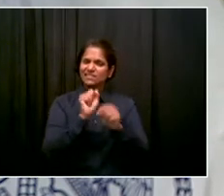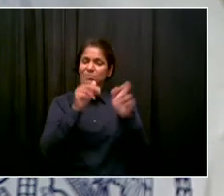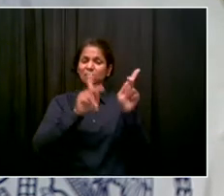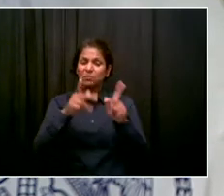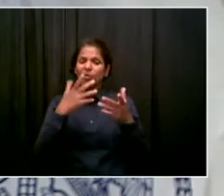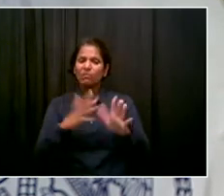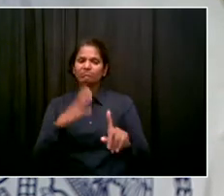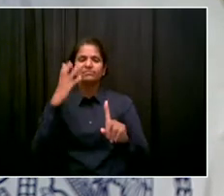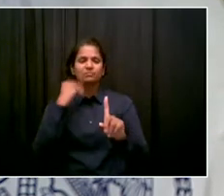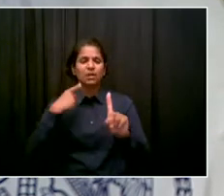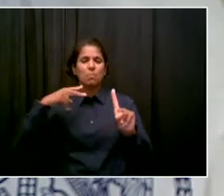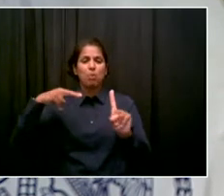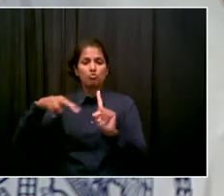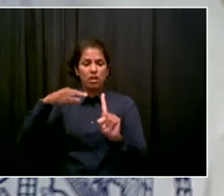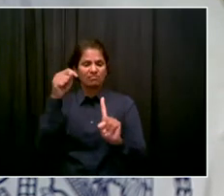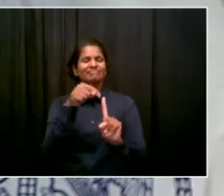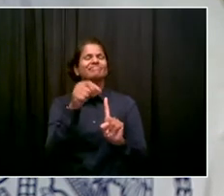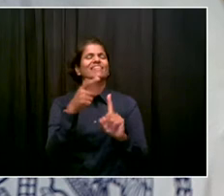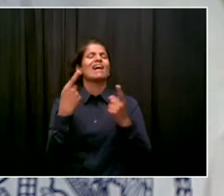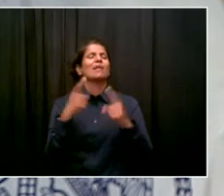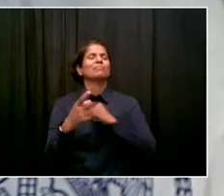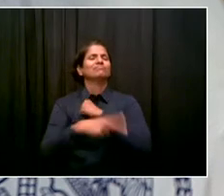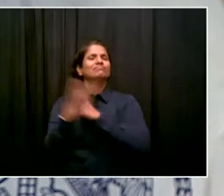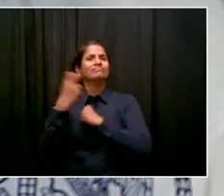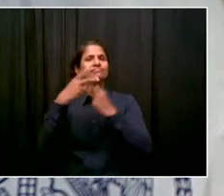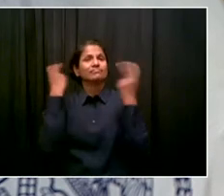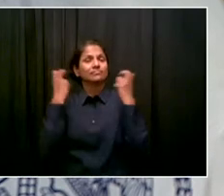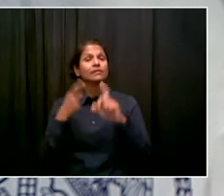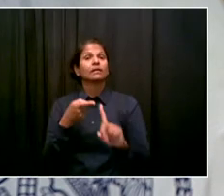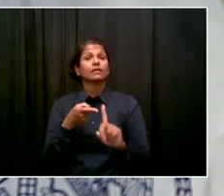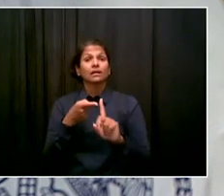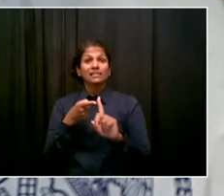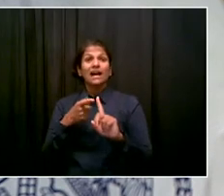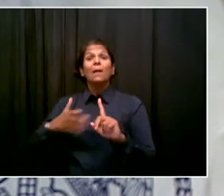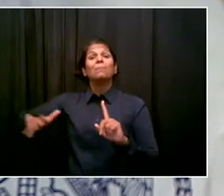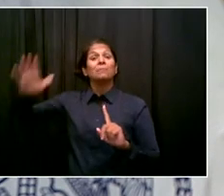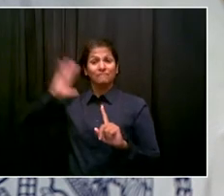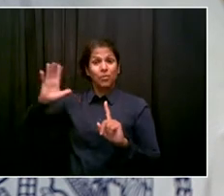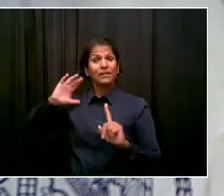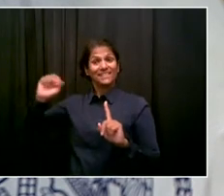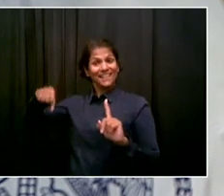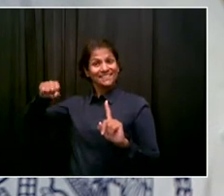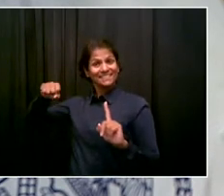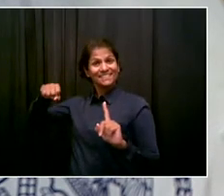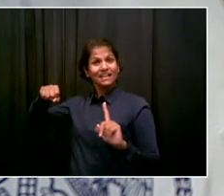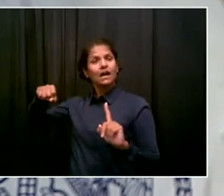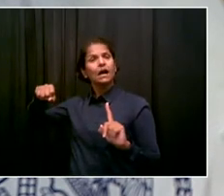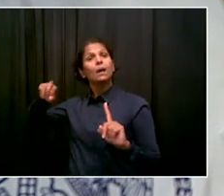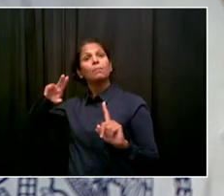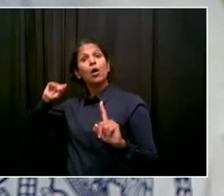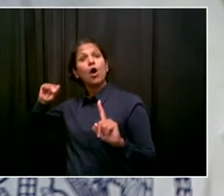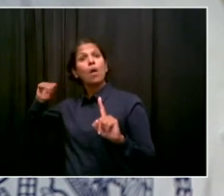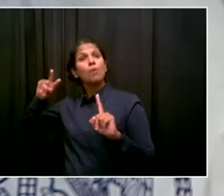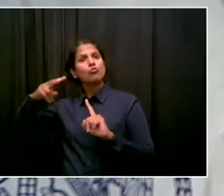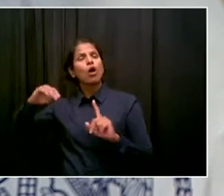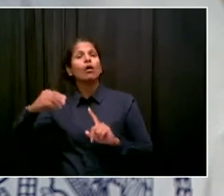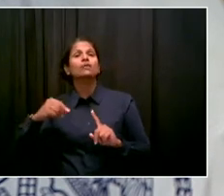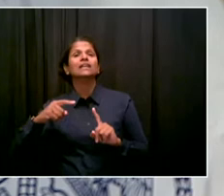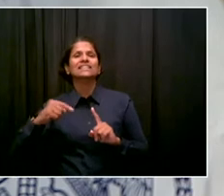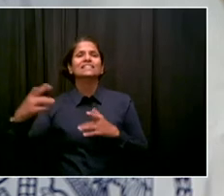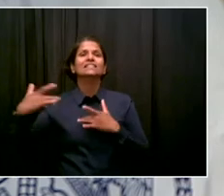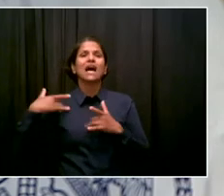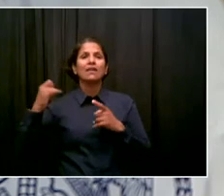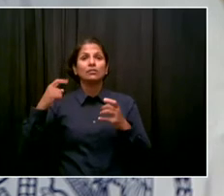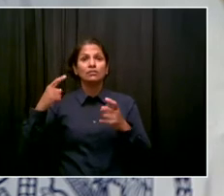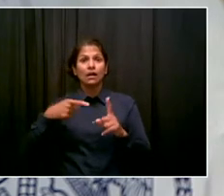And the fact that parolees are too often the victims of violence, but also the perpetrators of violence means we